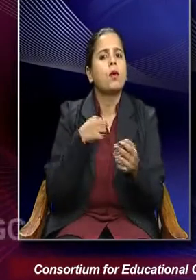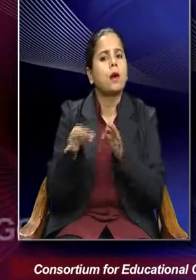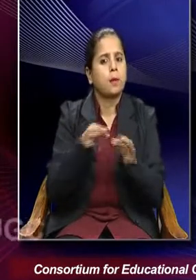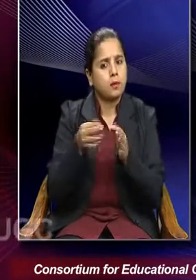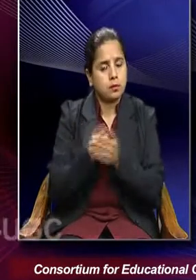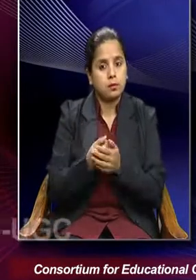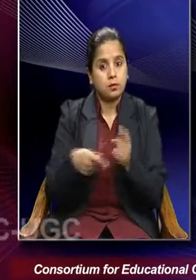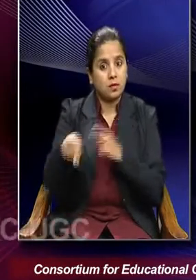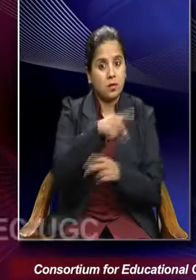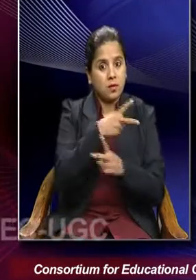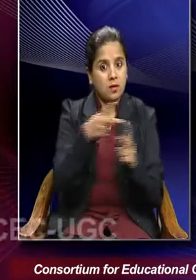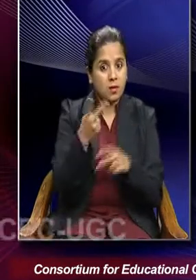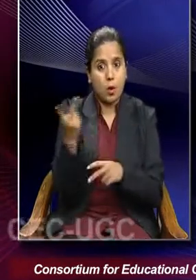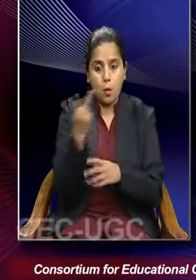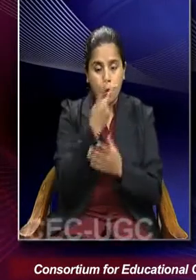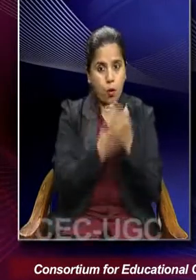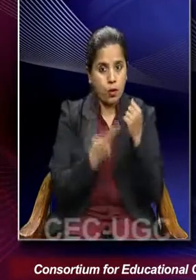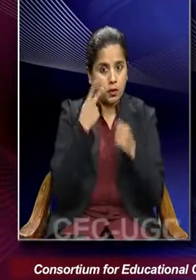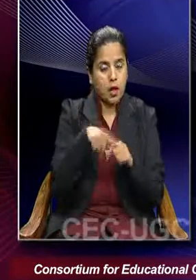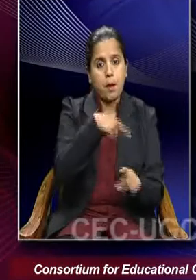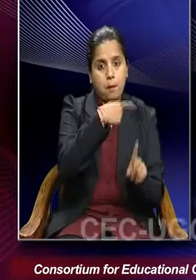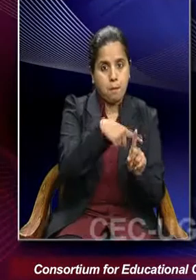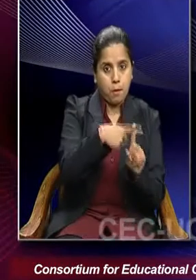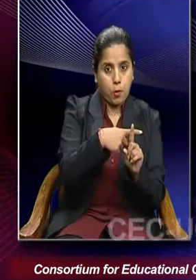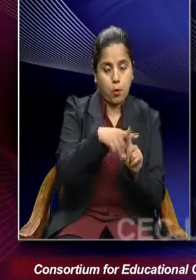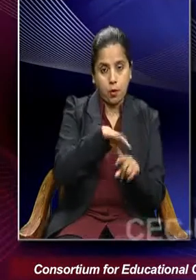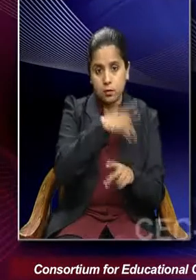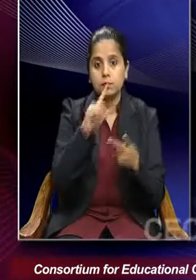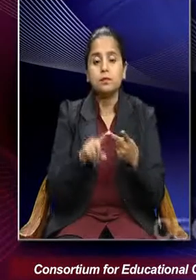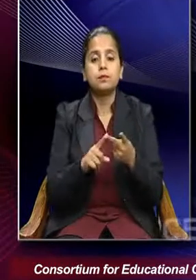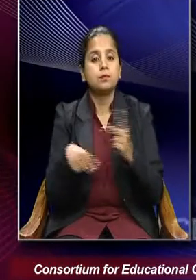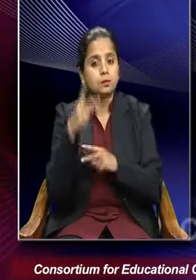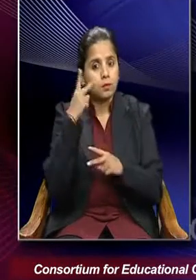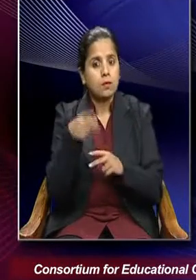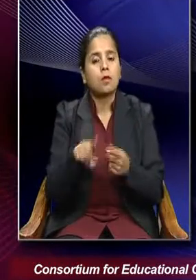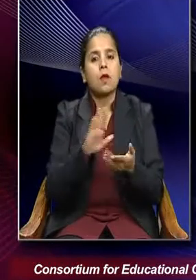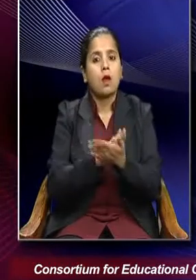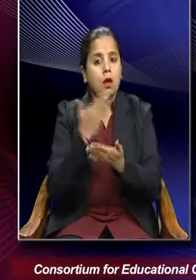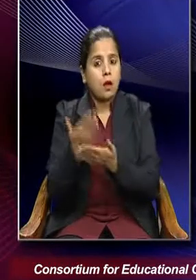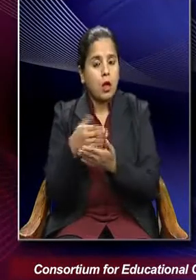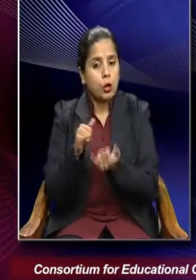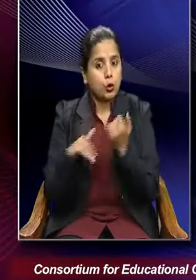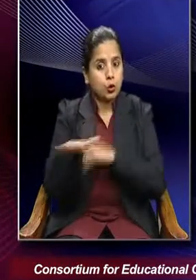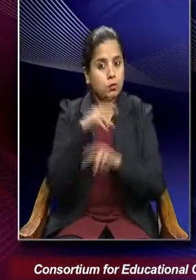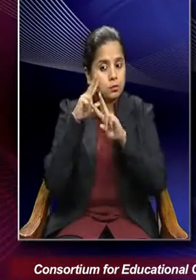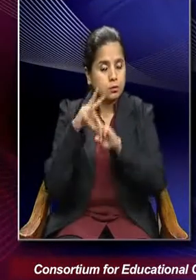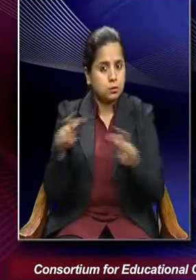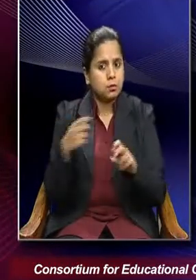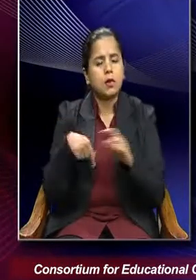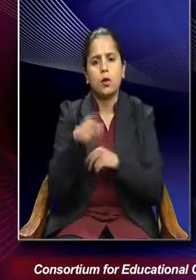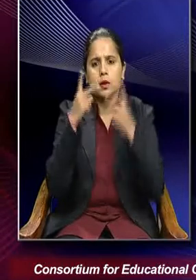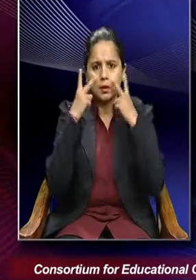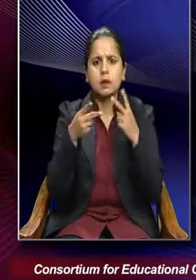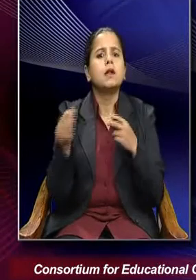from those both, the positivist and interpretative sociology, we look into